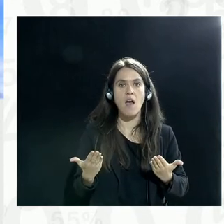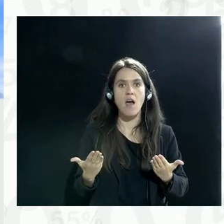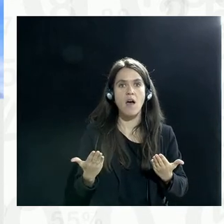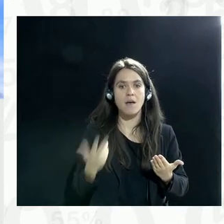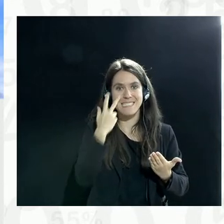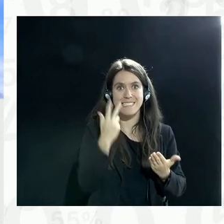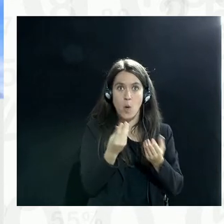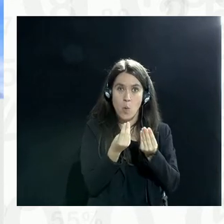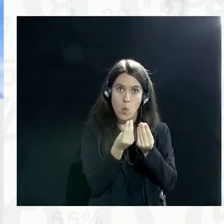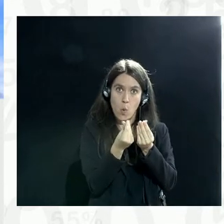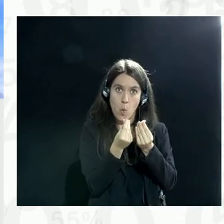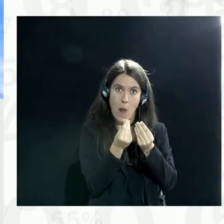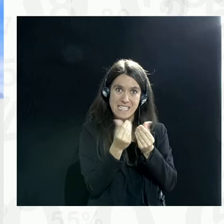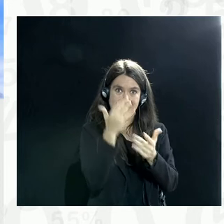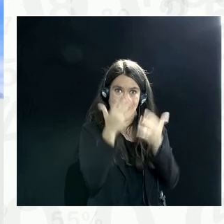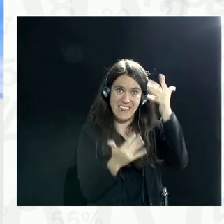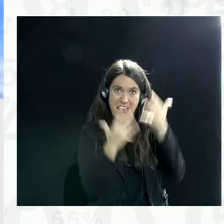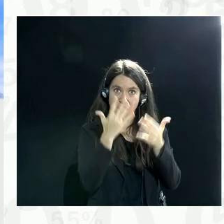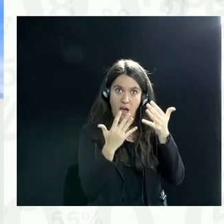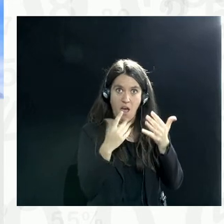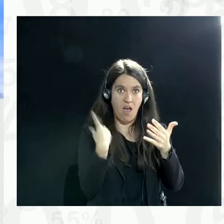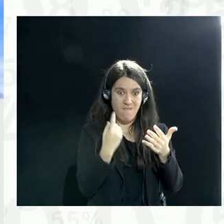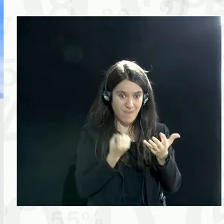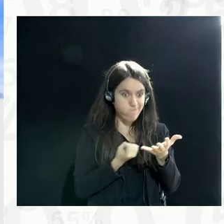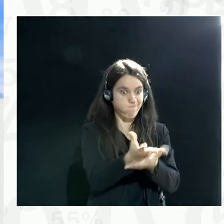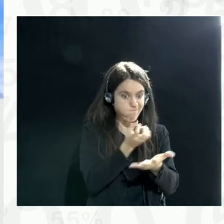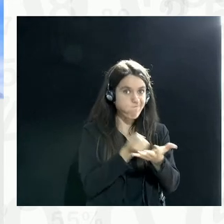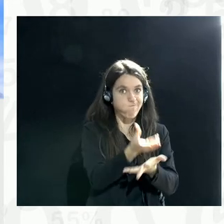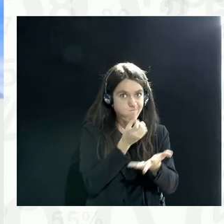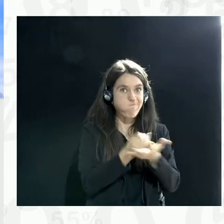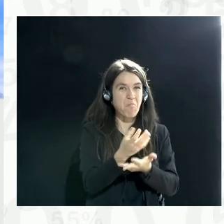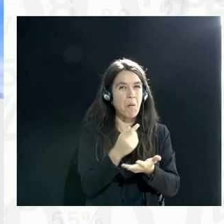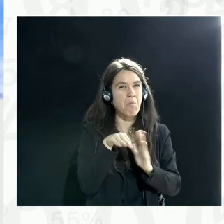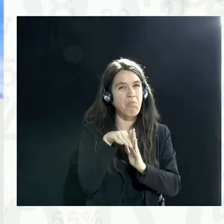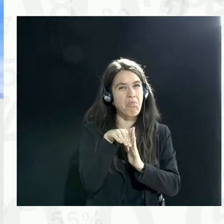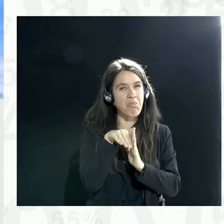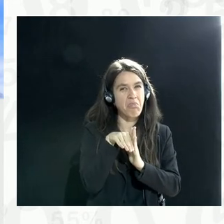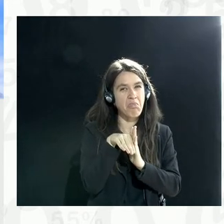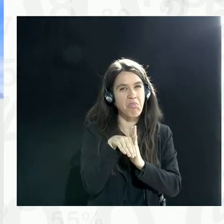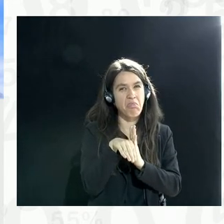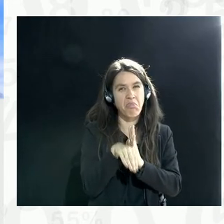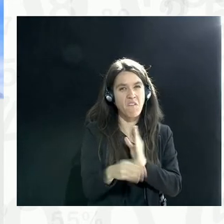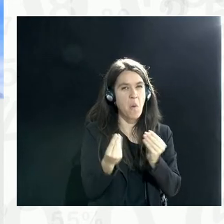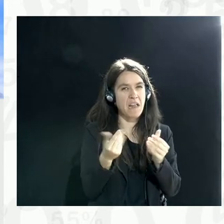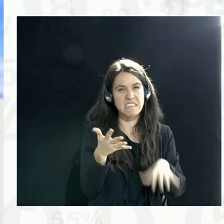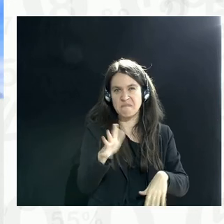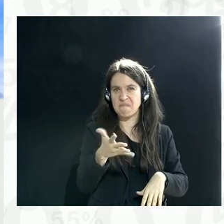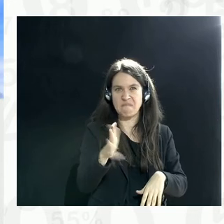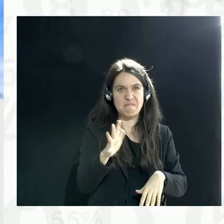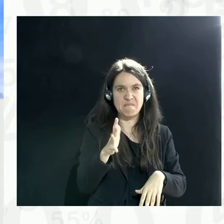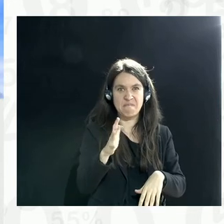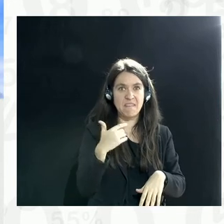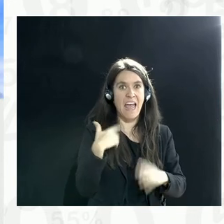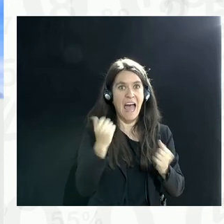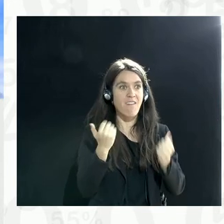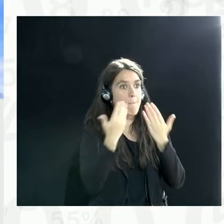quality of the data that we have produced is declining. Our ability to use